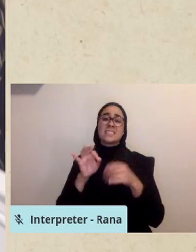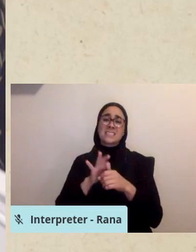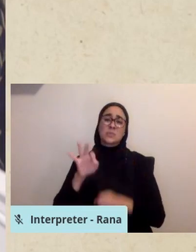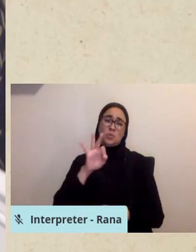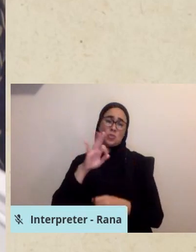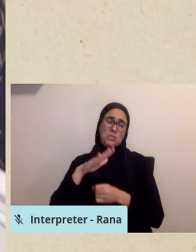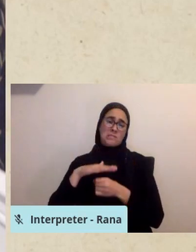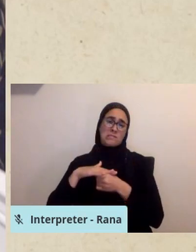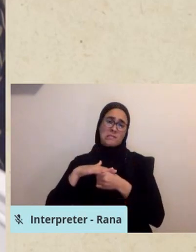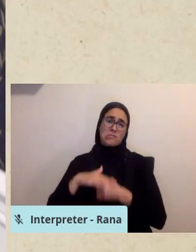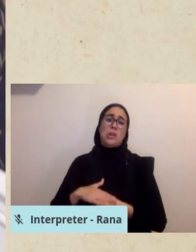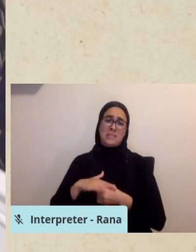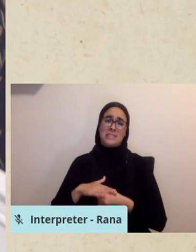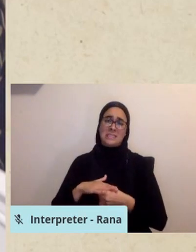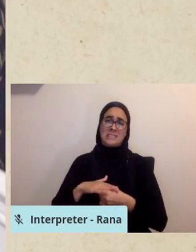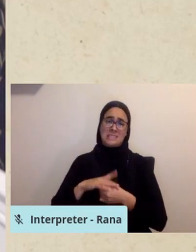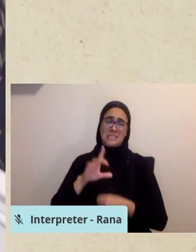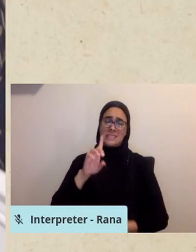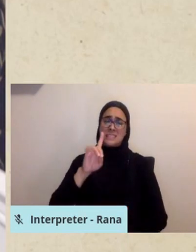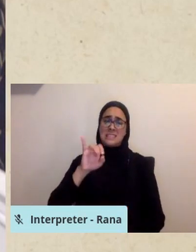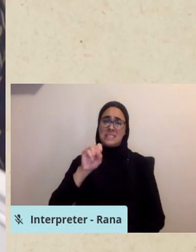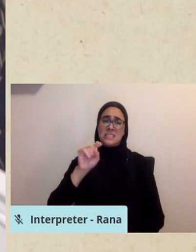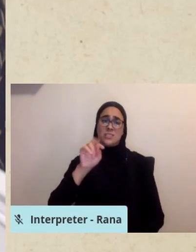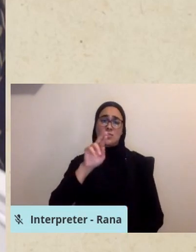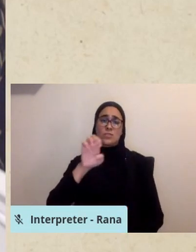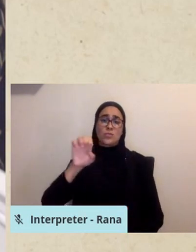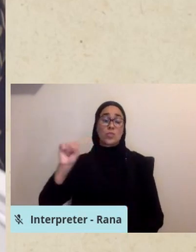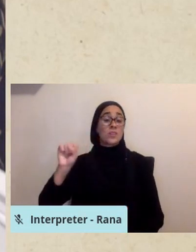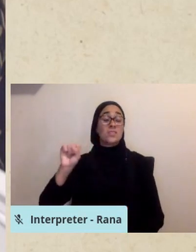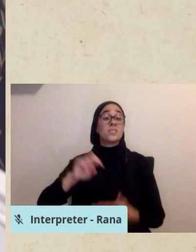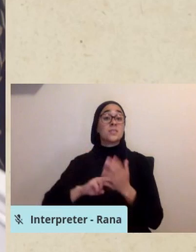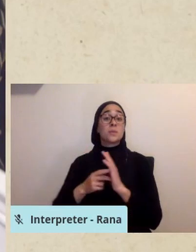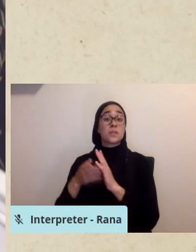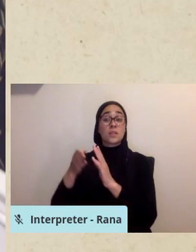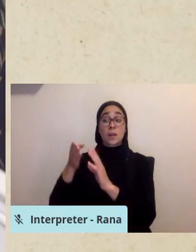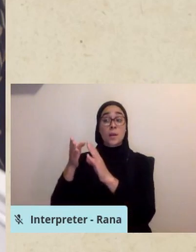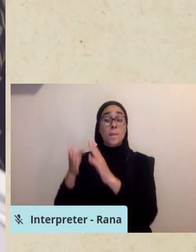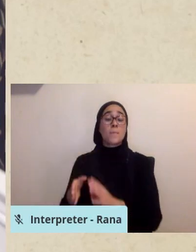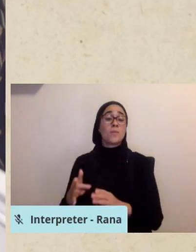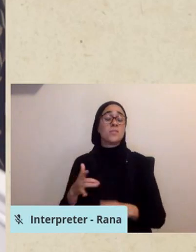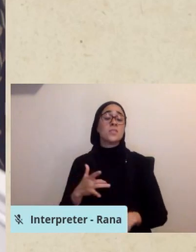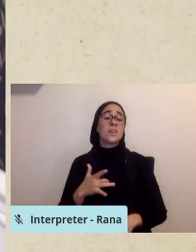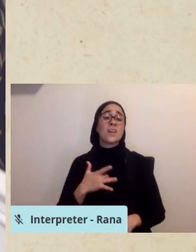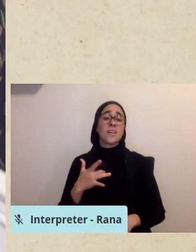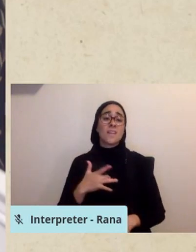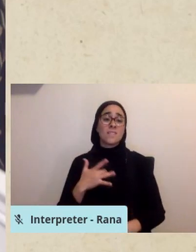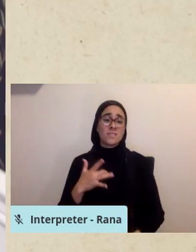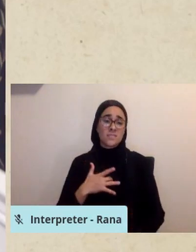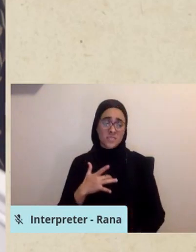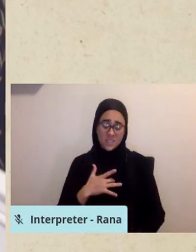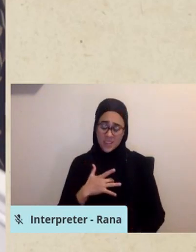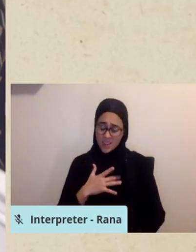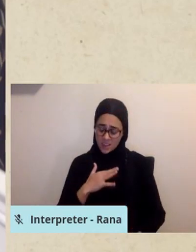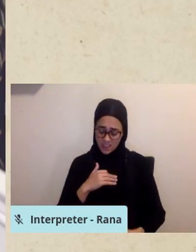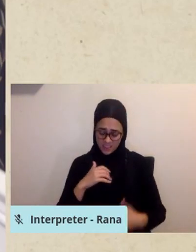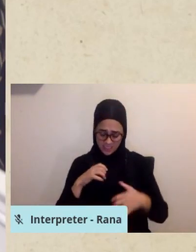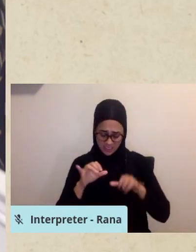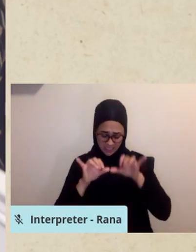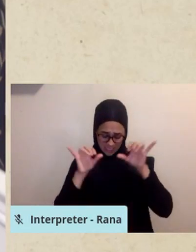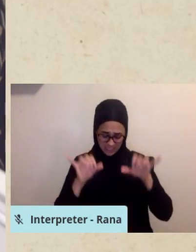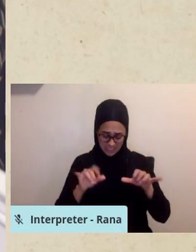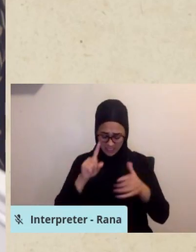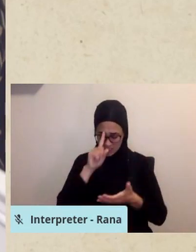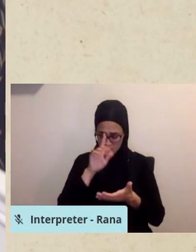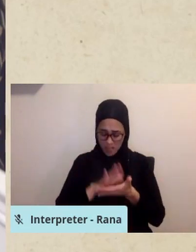familiar with this idea. It is a state in which the individual is at risk of experiencing a disturbance in his or her system of belief